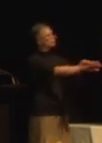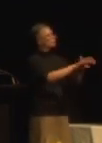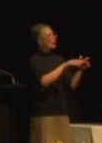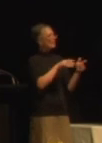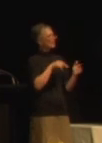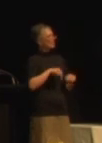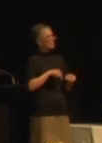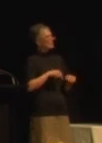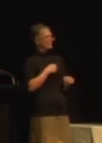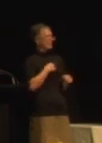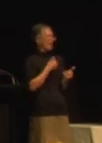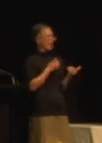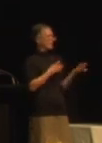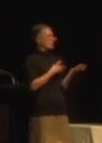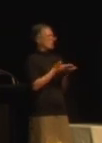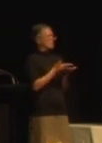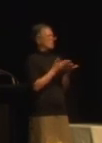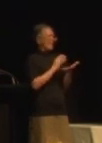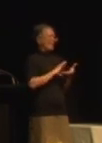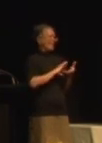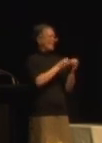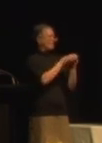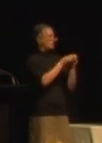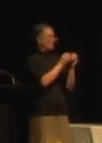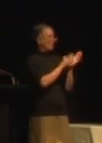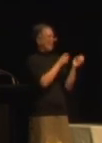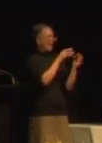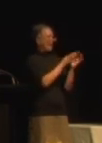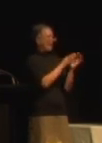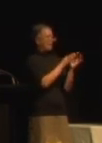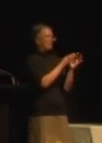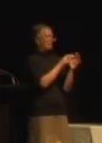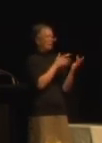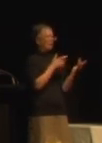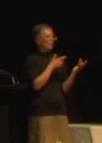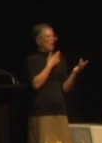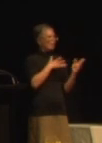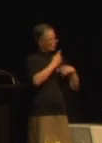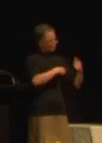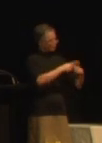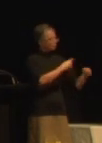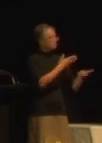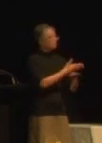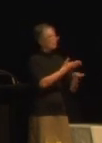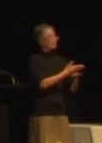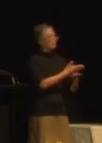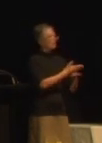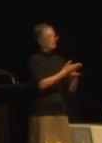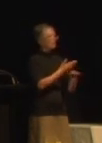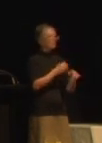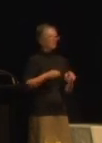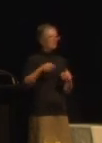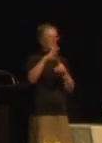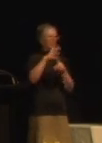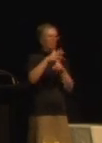Innovation Lab, where I now work. The lab works across multiple government agencies to improve the experience of New Zealanders interacting with